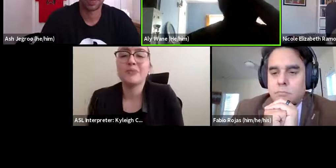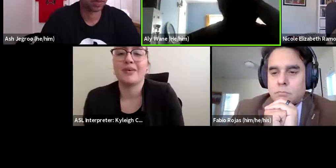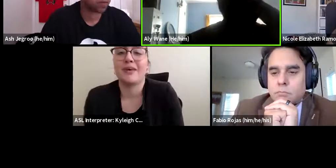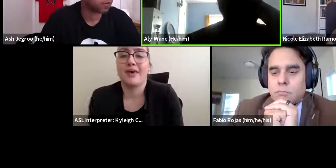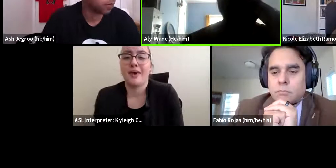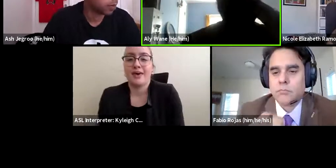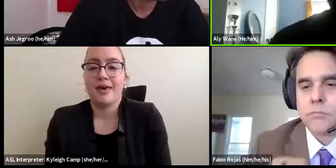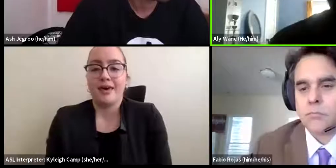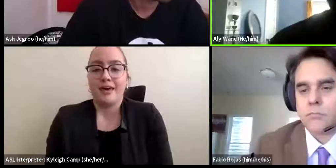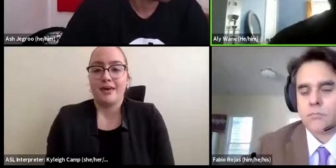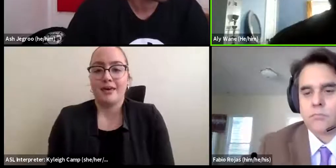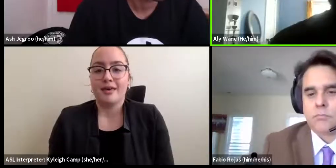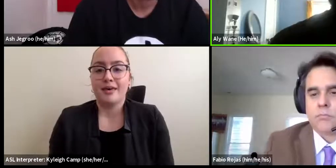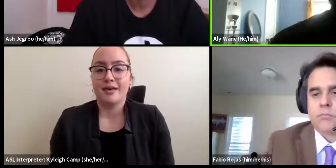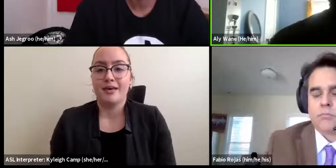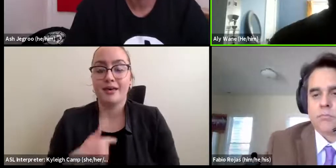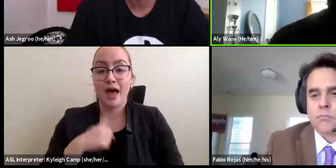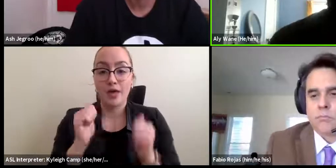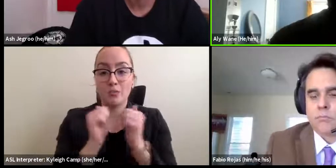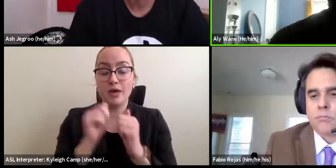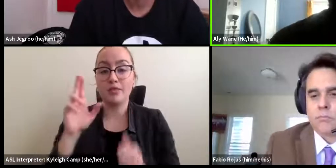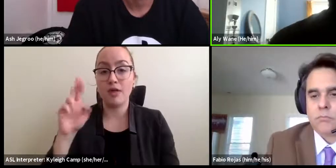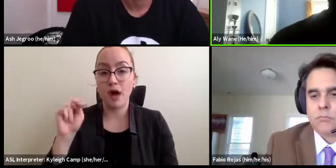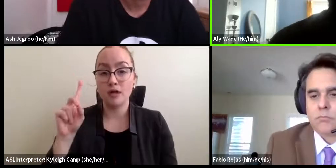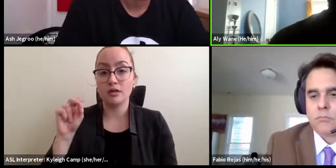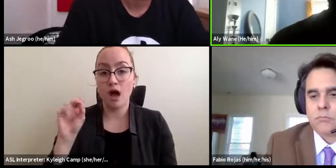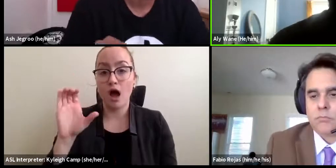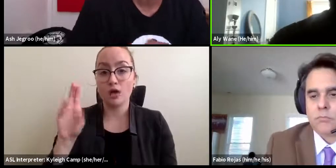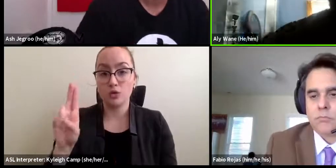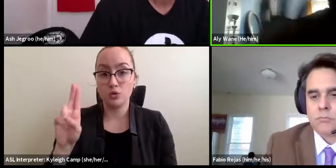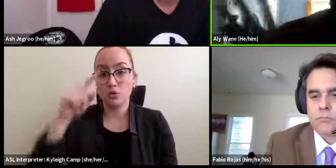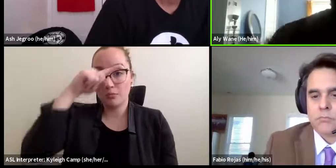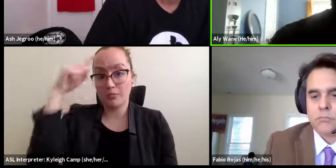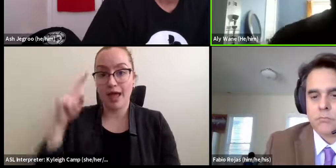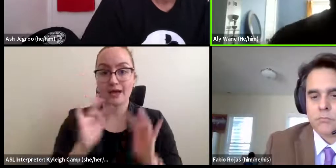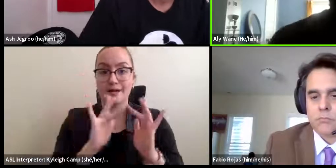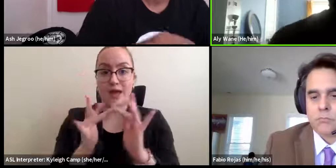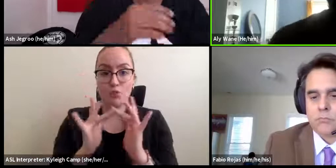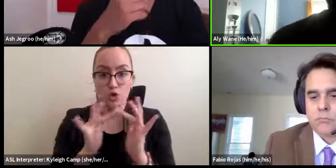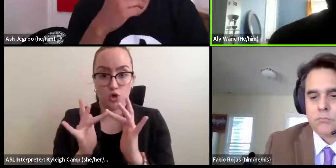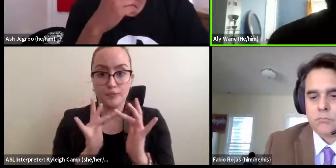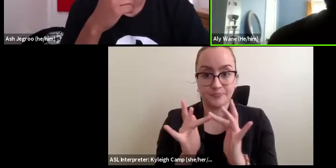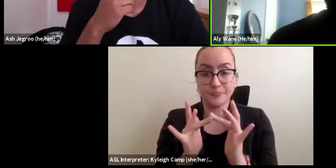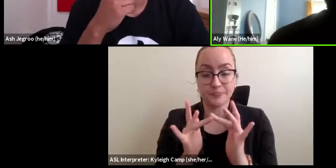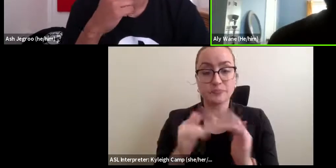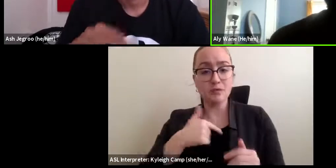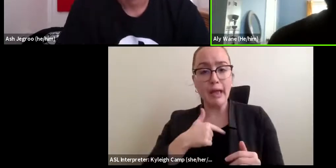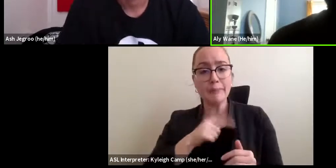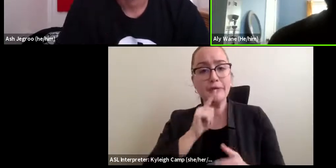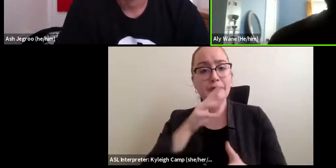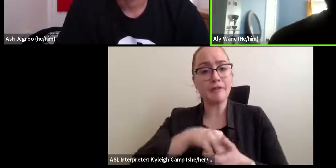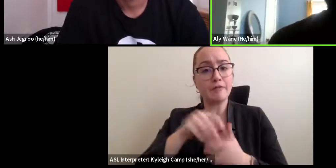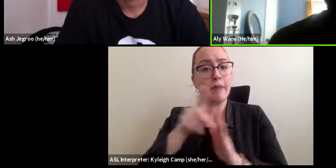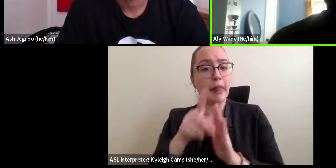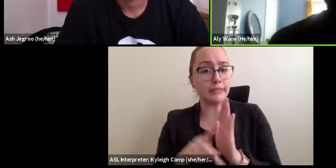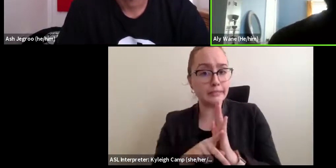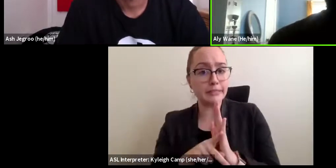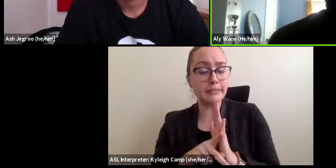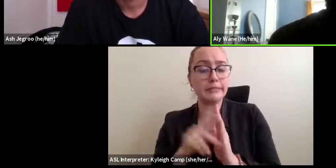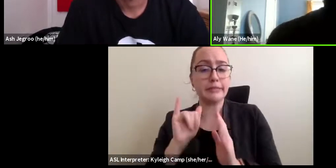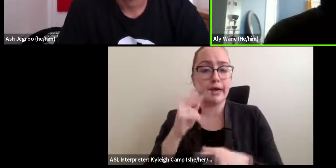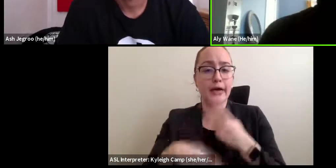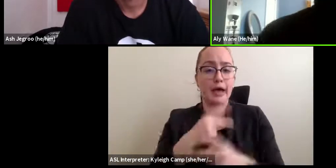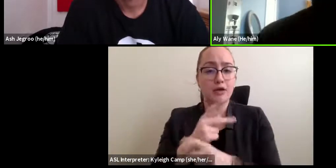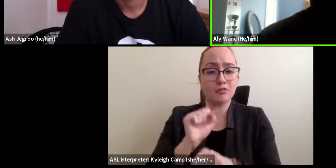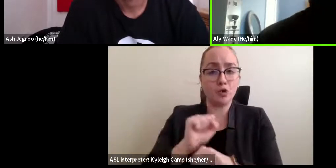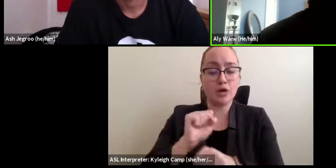Yeah, so I'm with the UndocuBlack Network and right now I'm mostly doing policy and sort of visioning work. But I would encourage people if